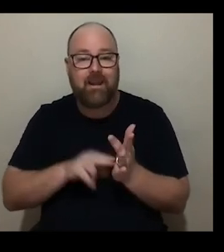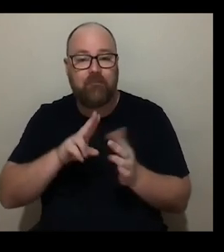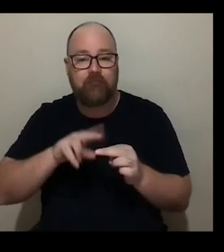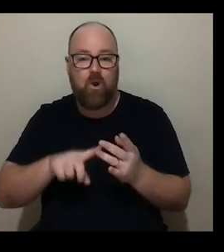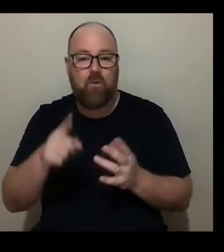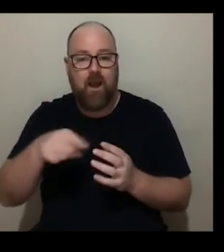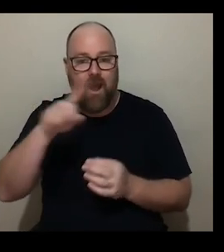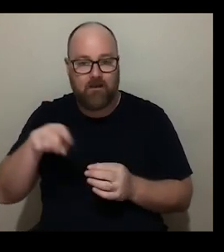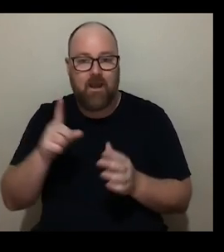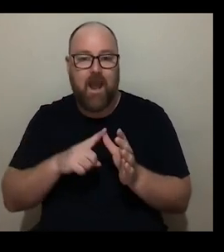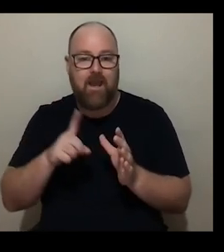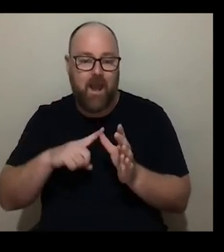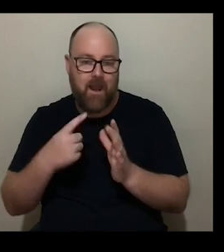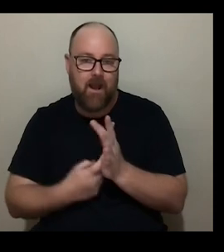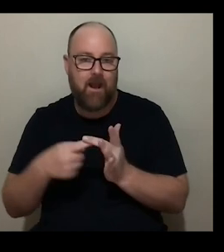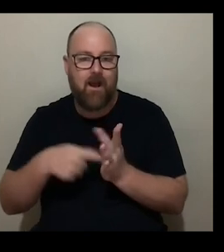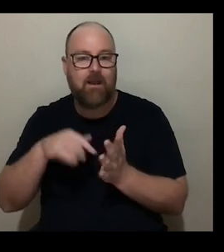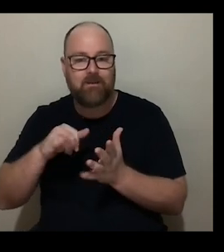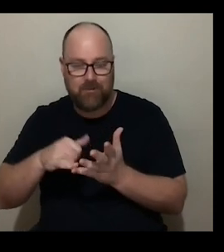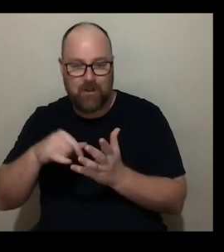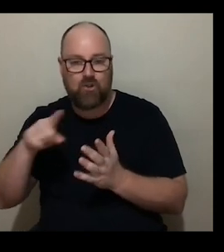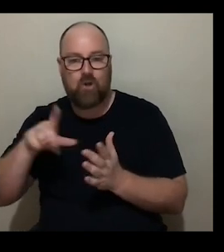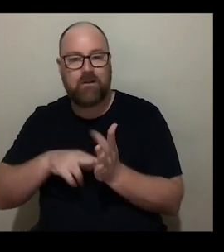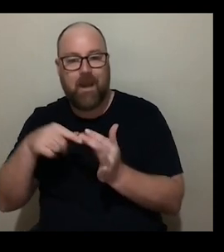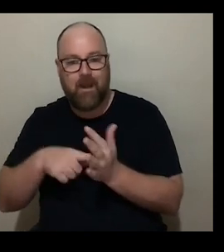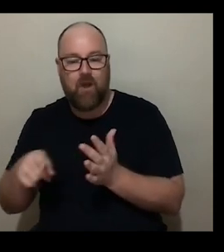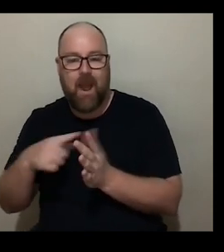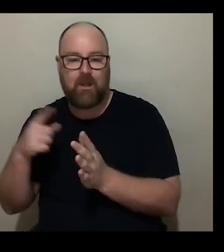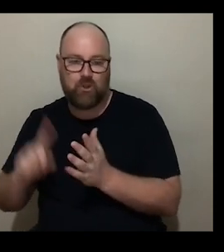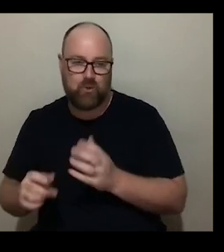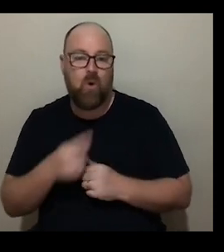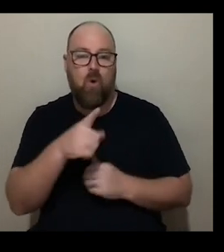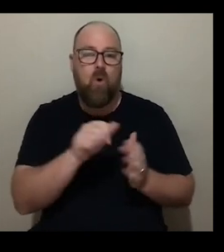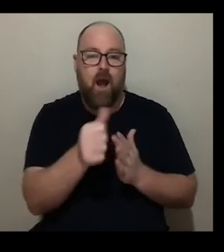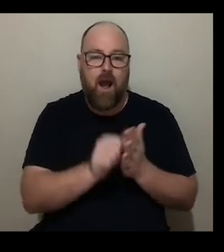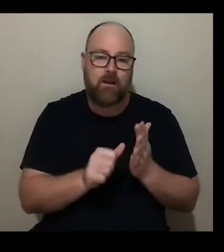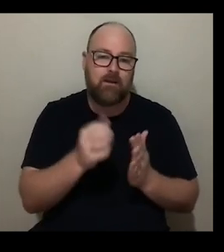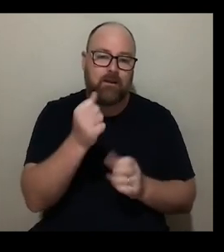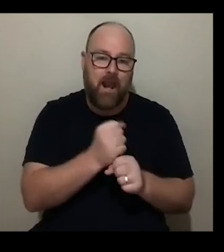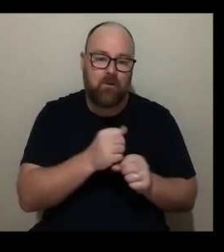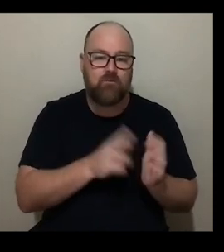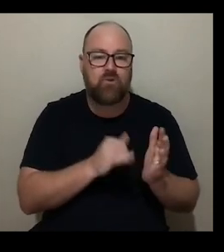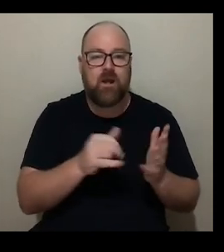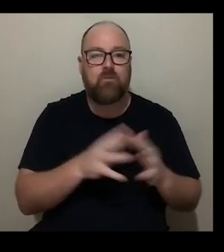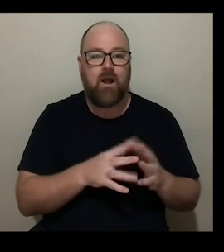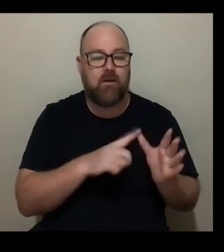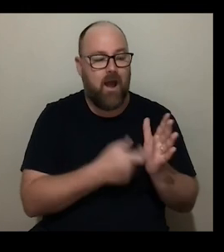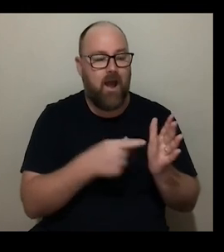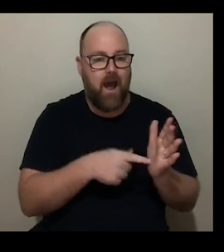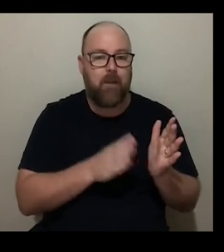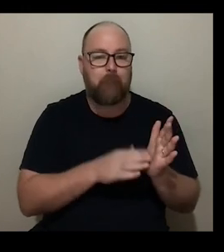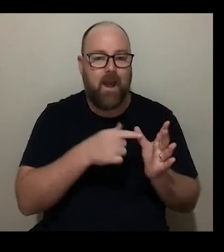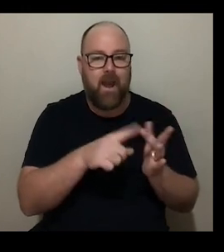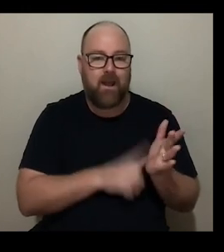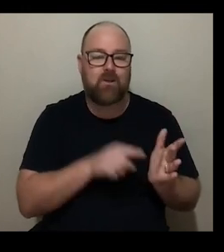at arts.net.au or the art gallery of new south wales on artmail at